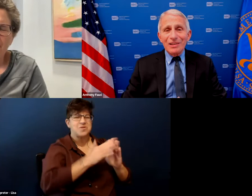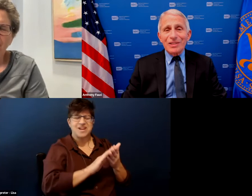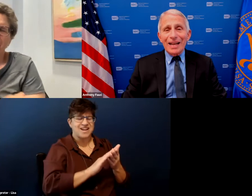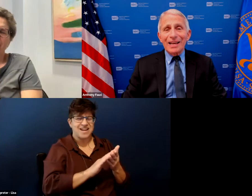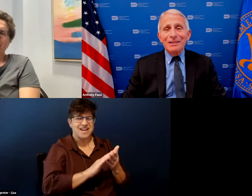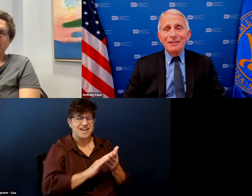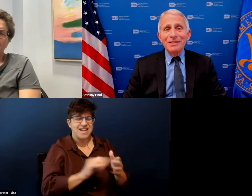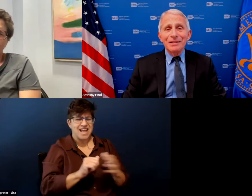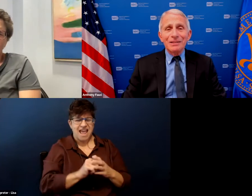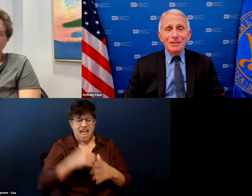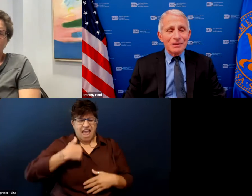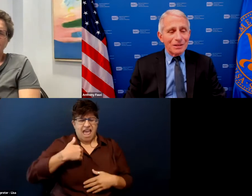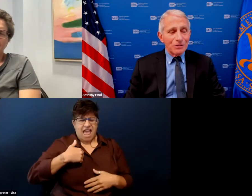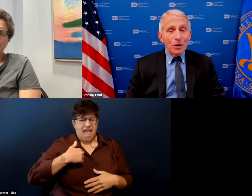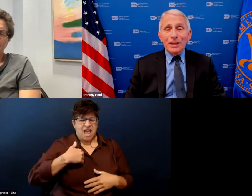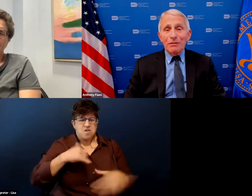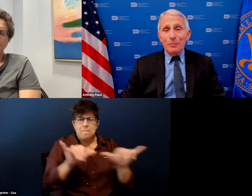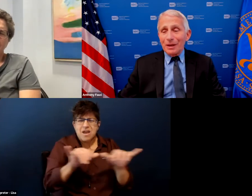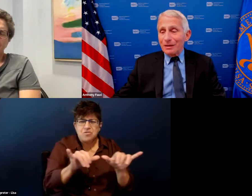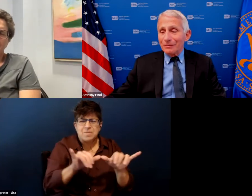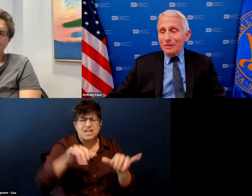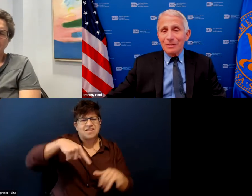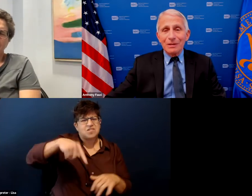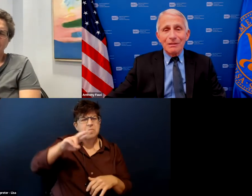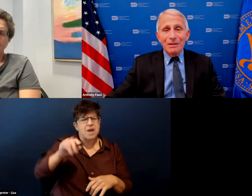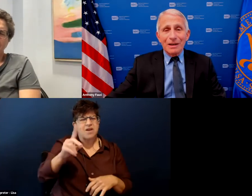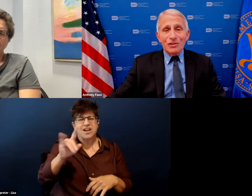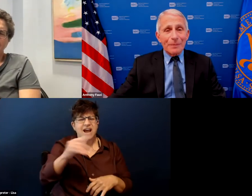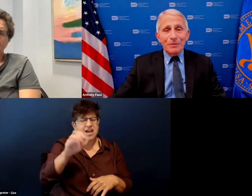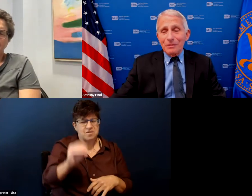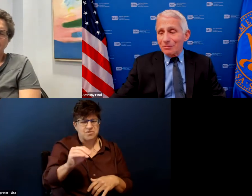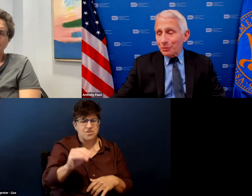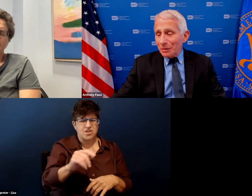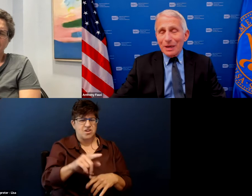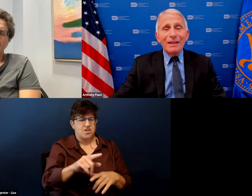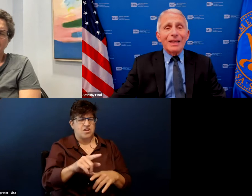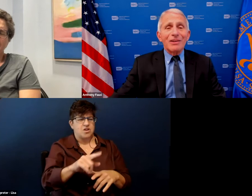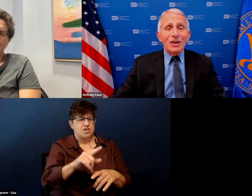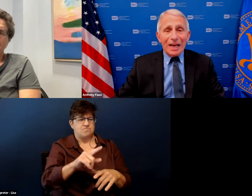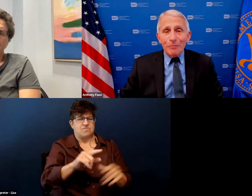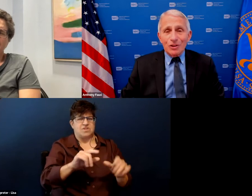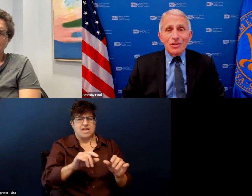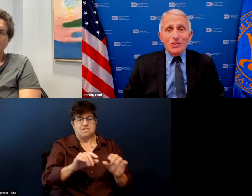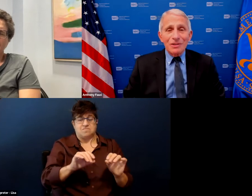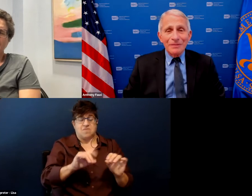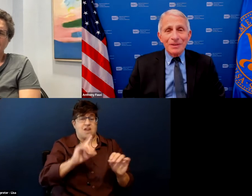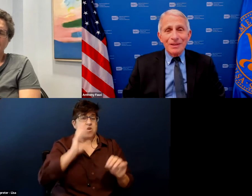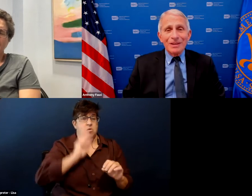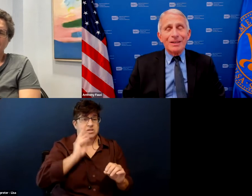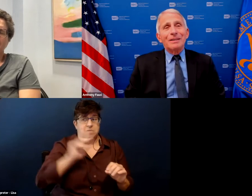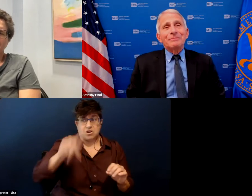disease that had no therapy except putting band-aids on hemorrhages